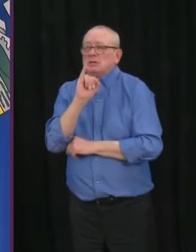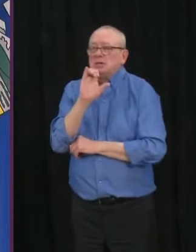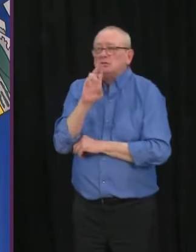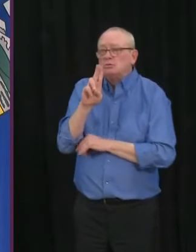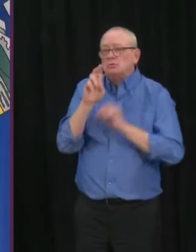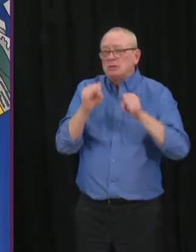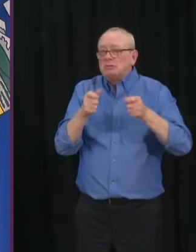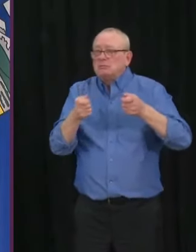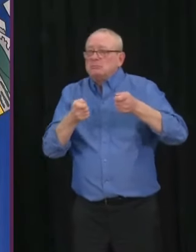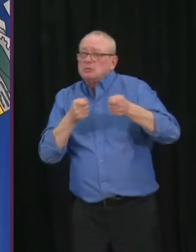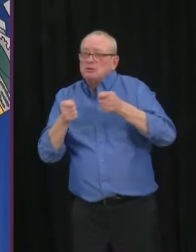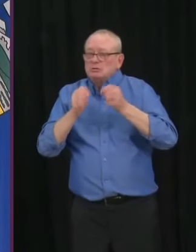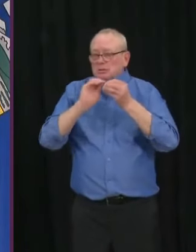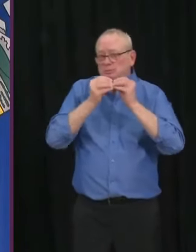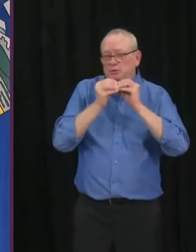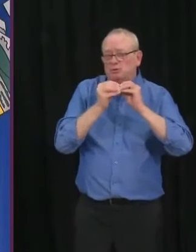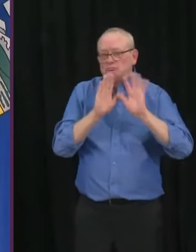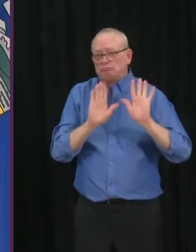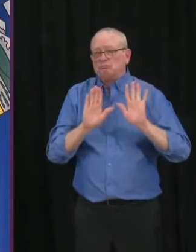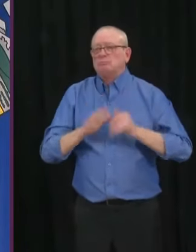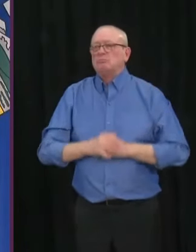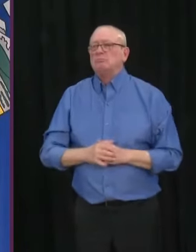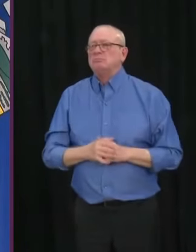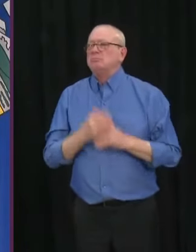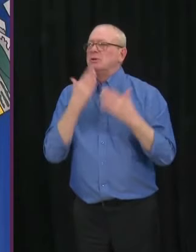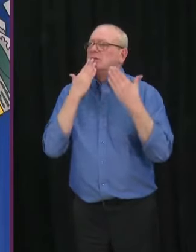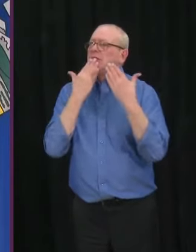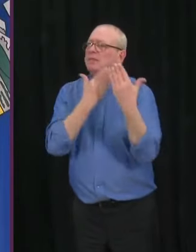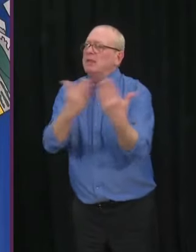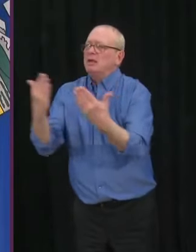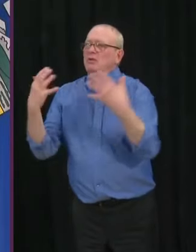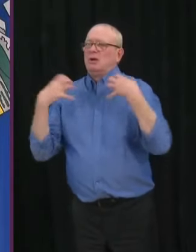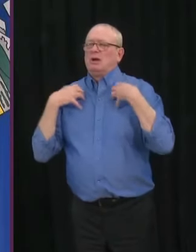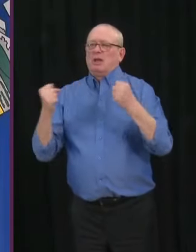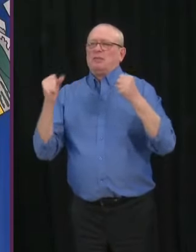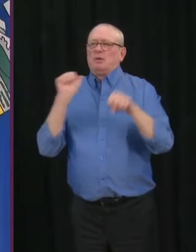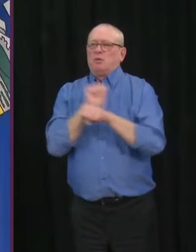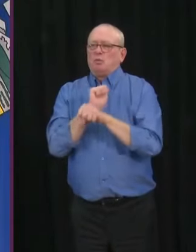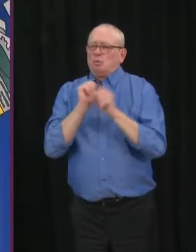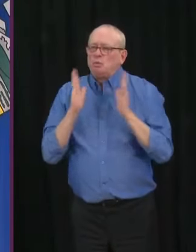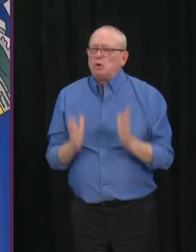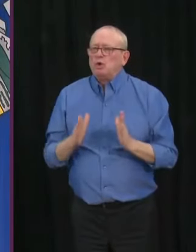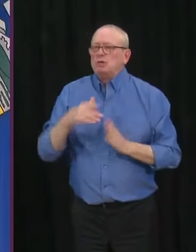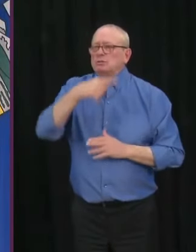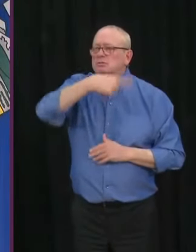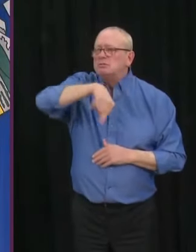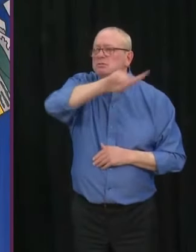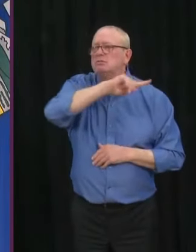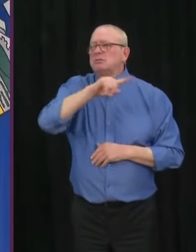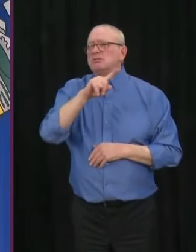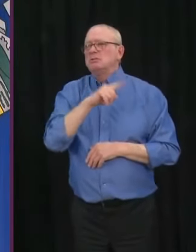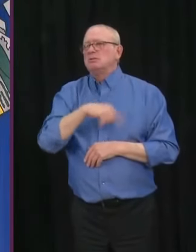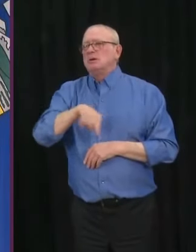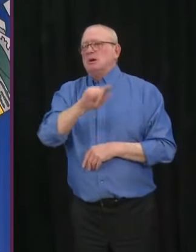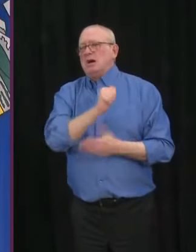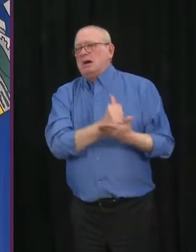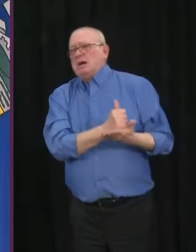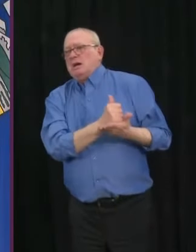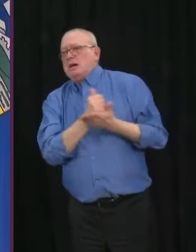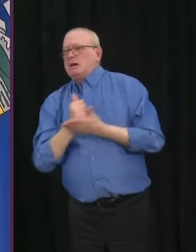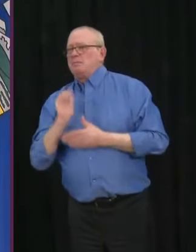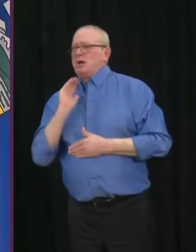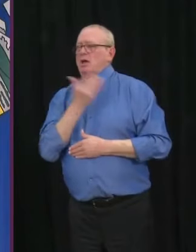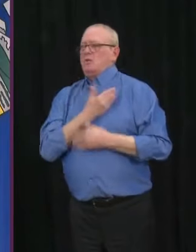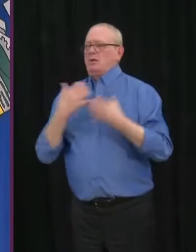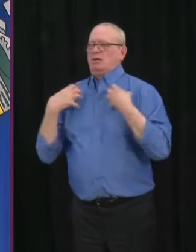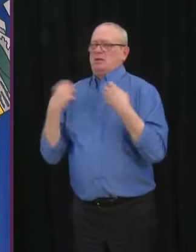officials. You're making this possible here. You're making this all the ability to keep us healthy here in the province of Alberta. We also